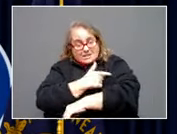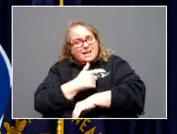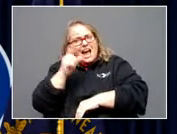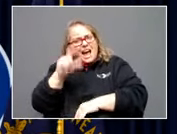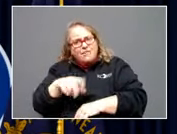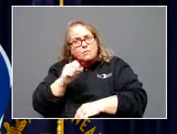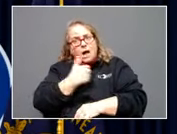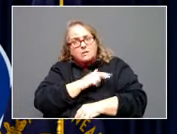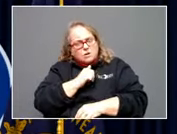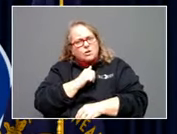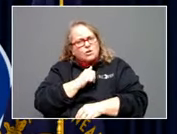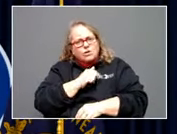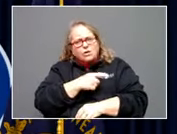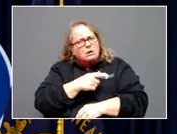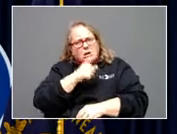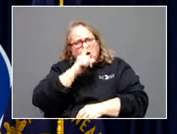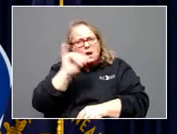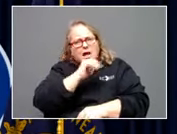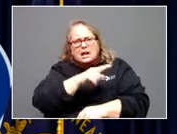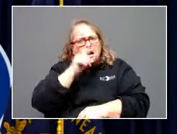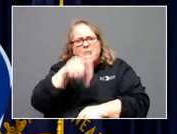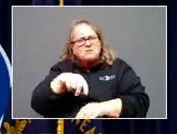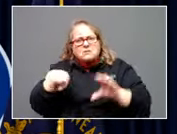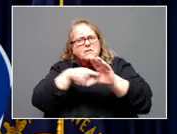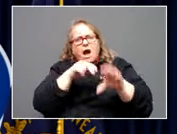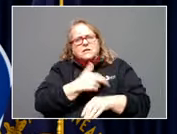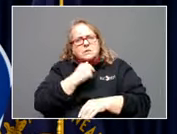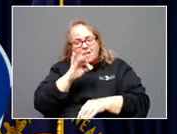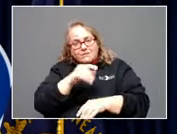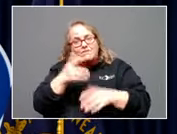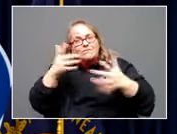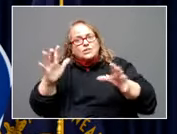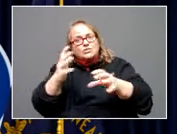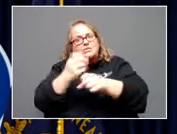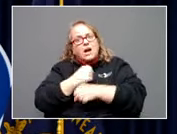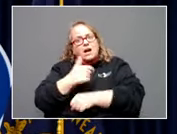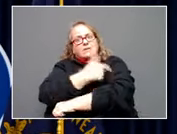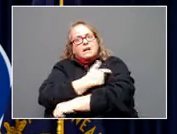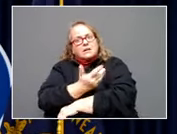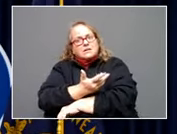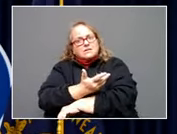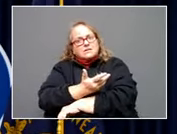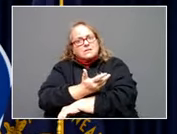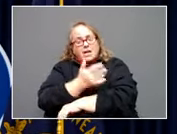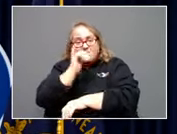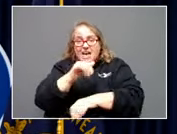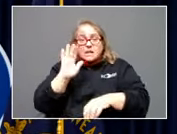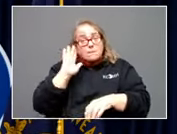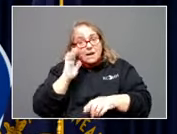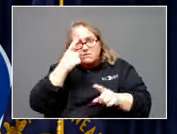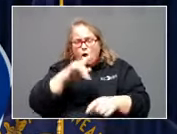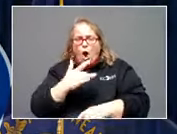hospitalized if they've been vaccinated. That's a bad for a heart attack patient or somebody who's had a stroke,